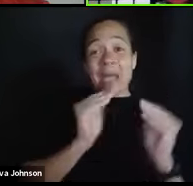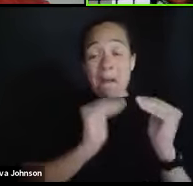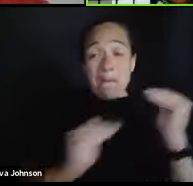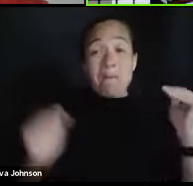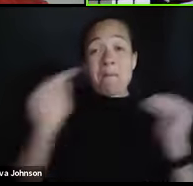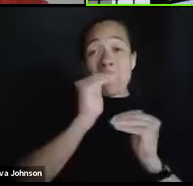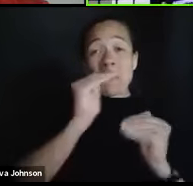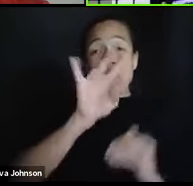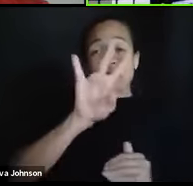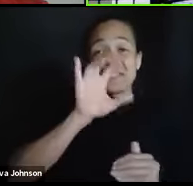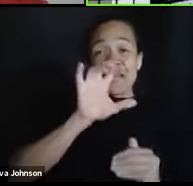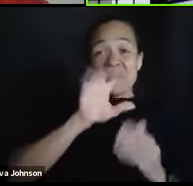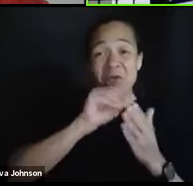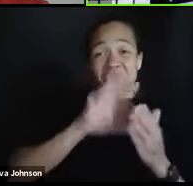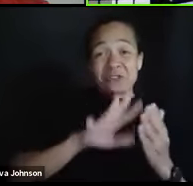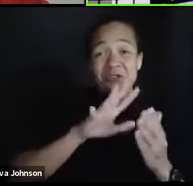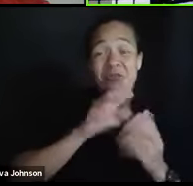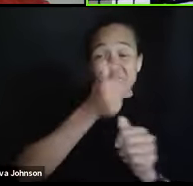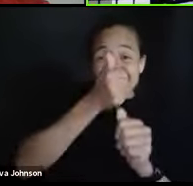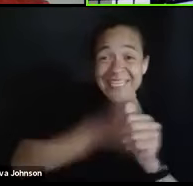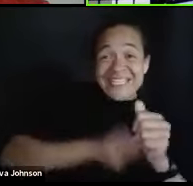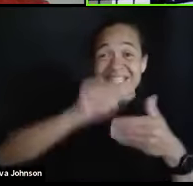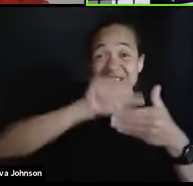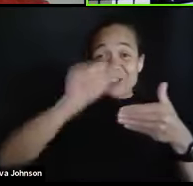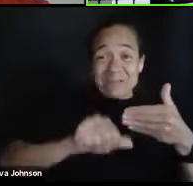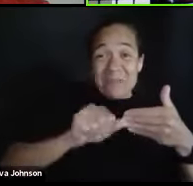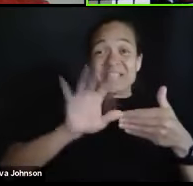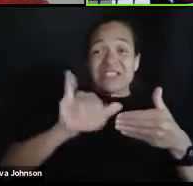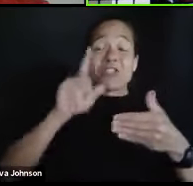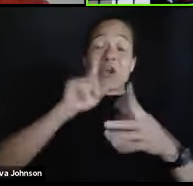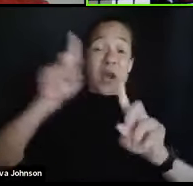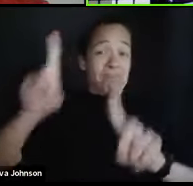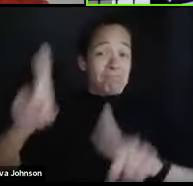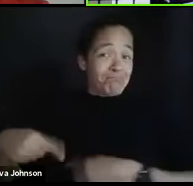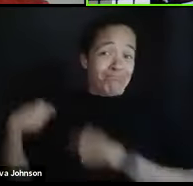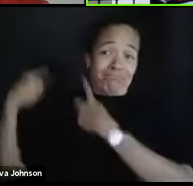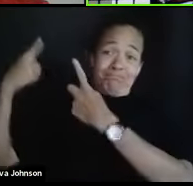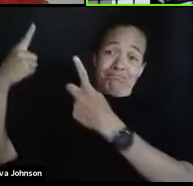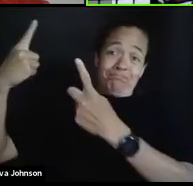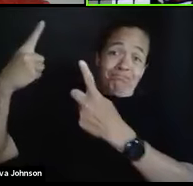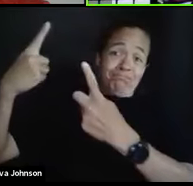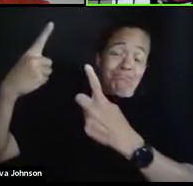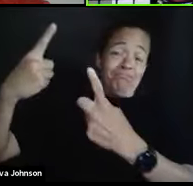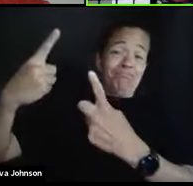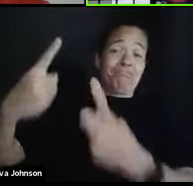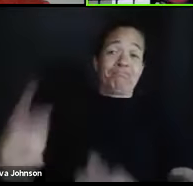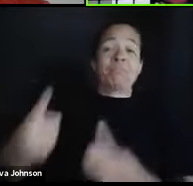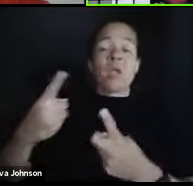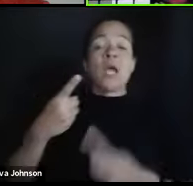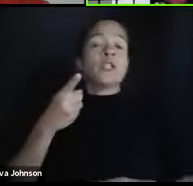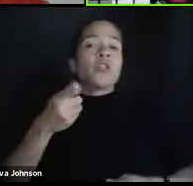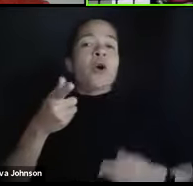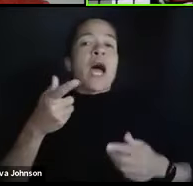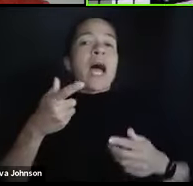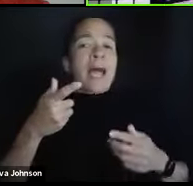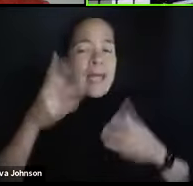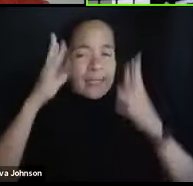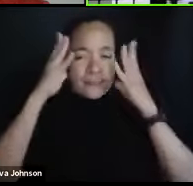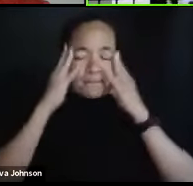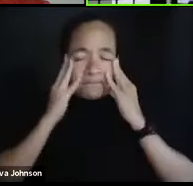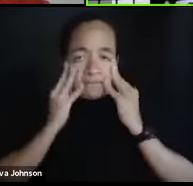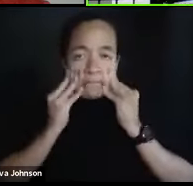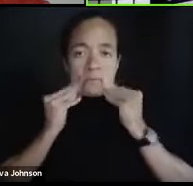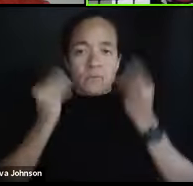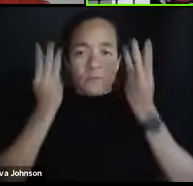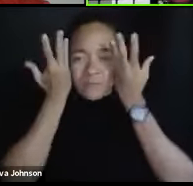semester. And that's been for a long time. So you might say I've had a lot of experience